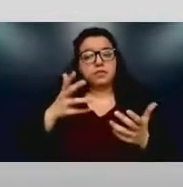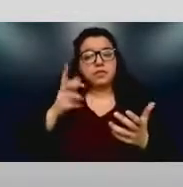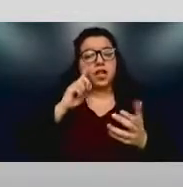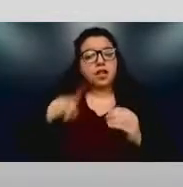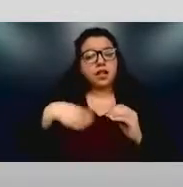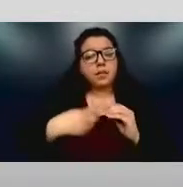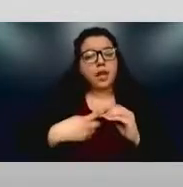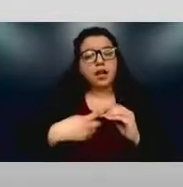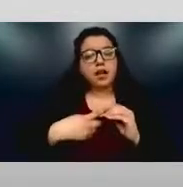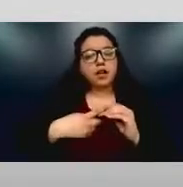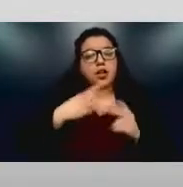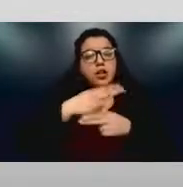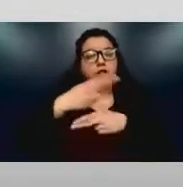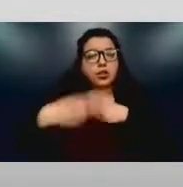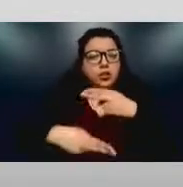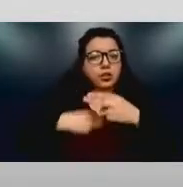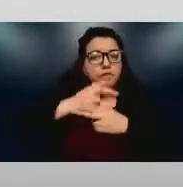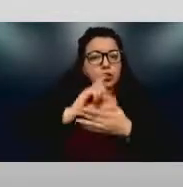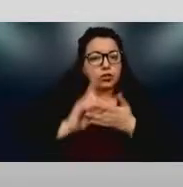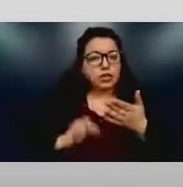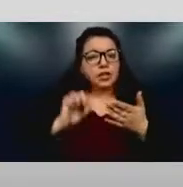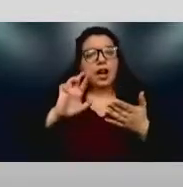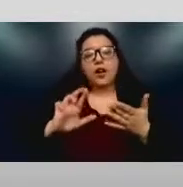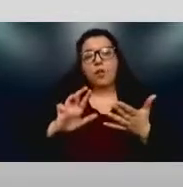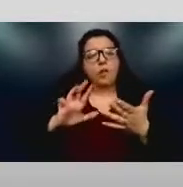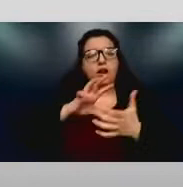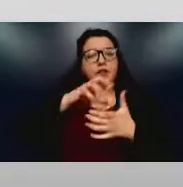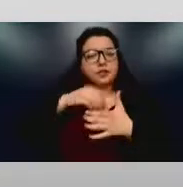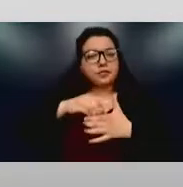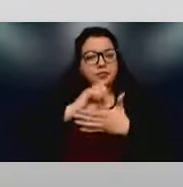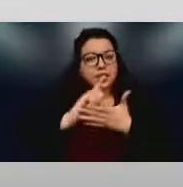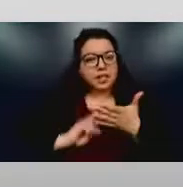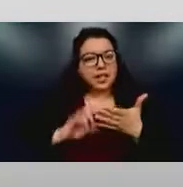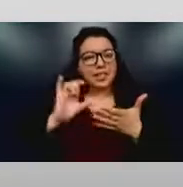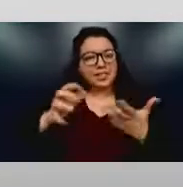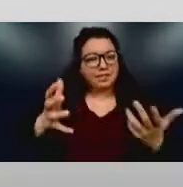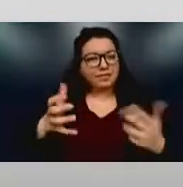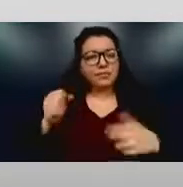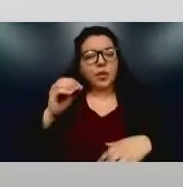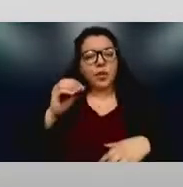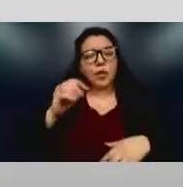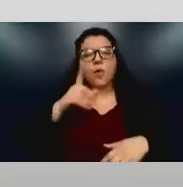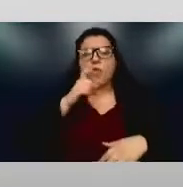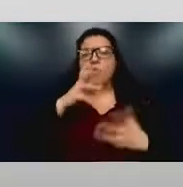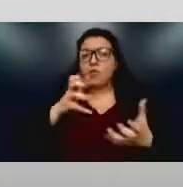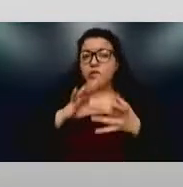design or whatever. So, who would like to start talking about that group of concepts?